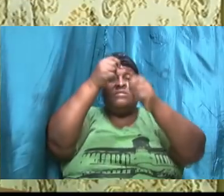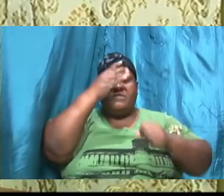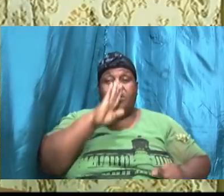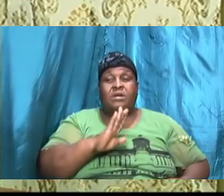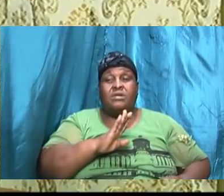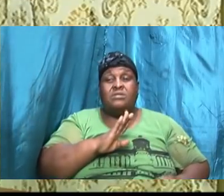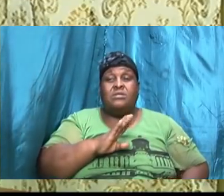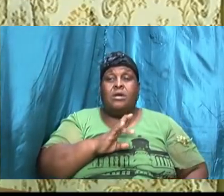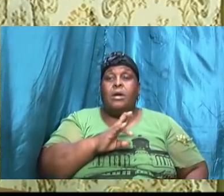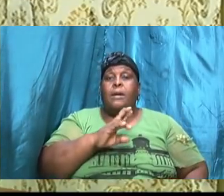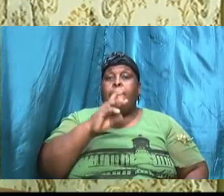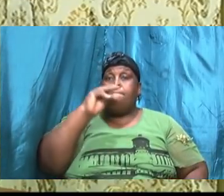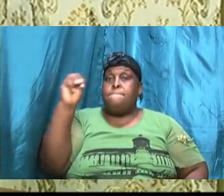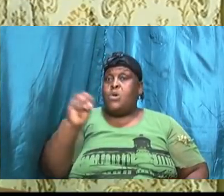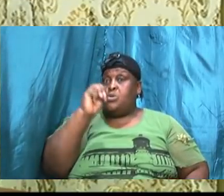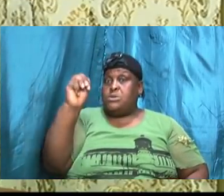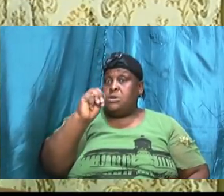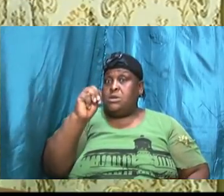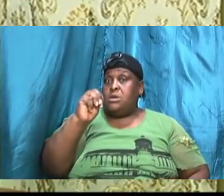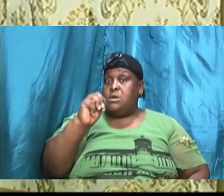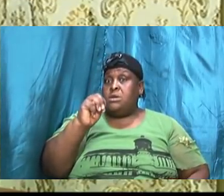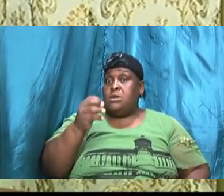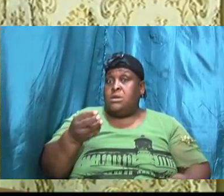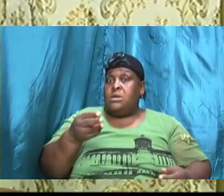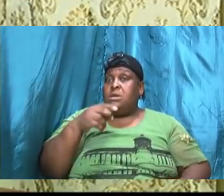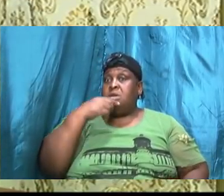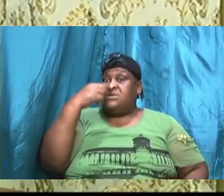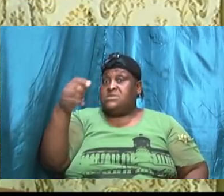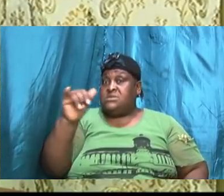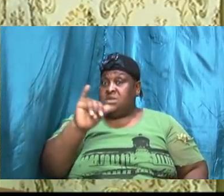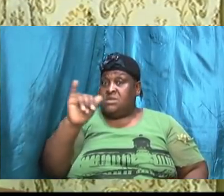happened two times and yesterday again,